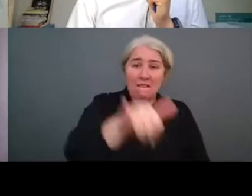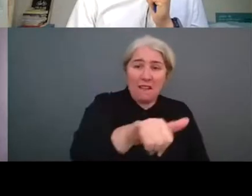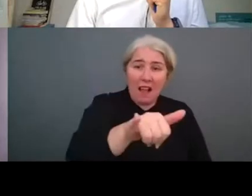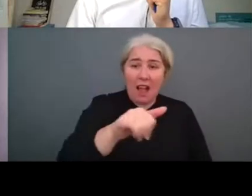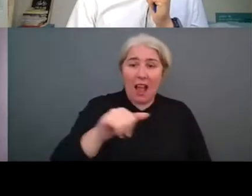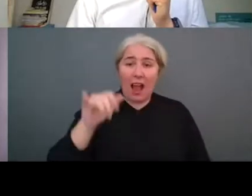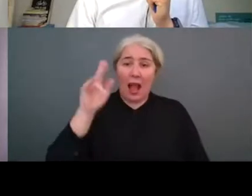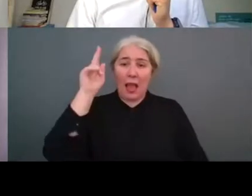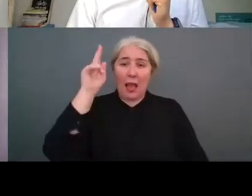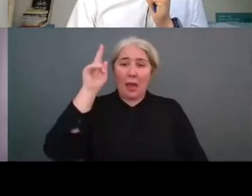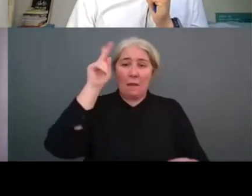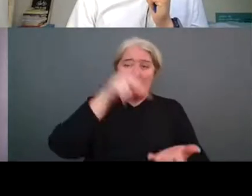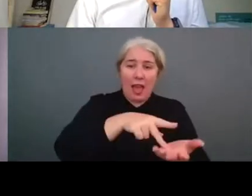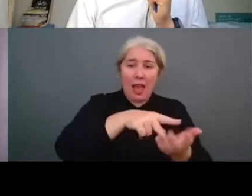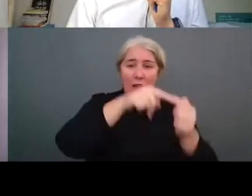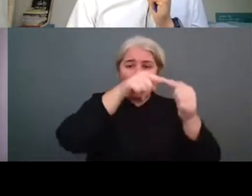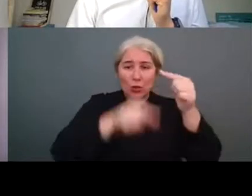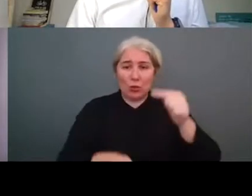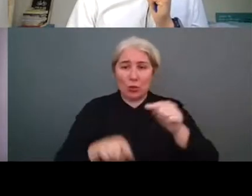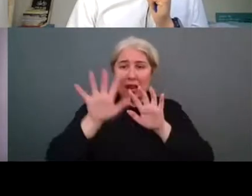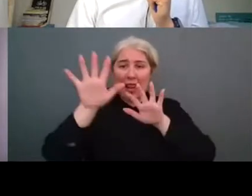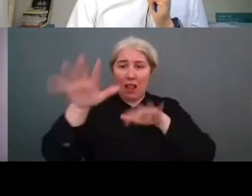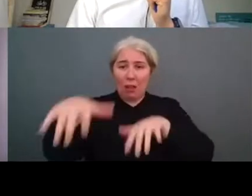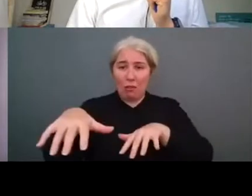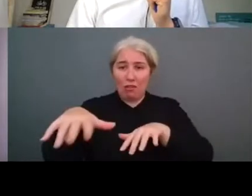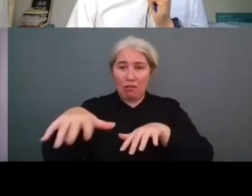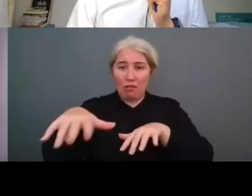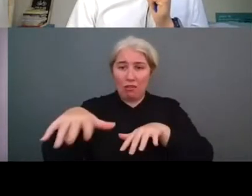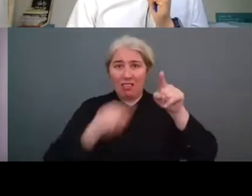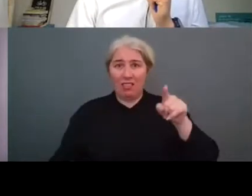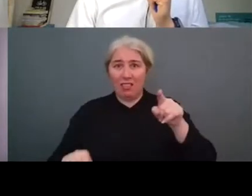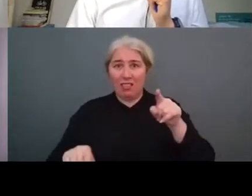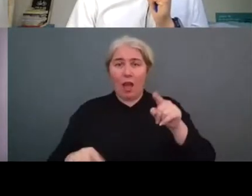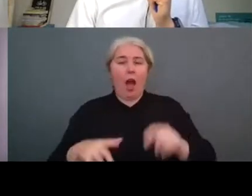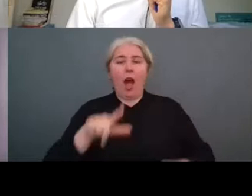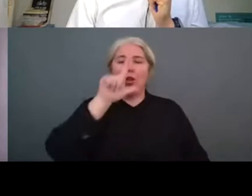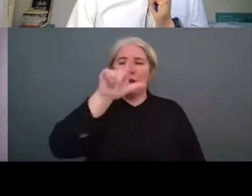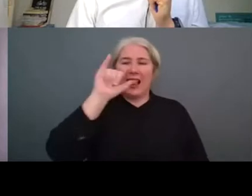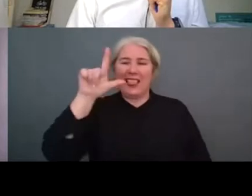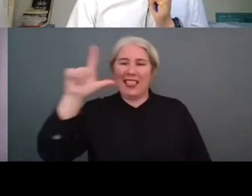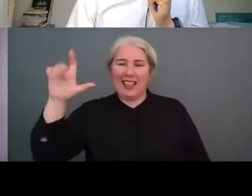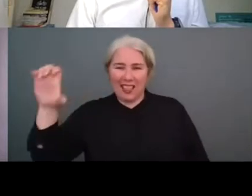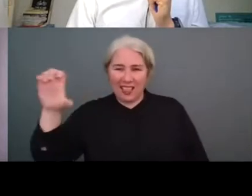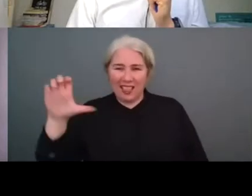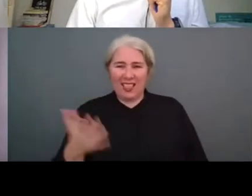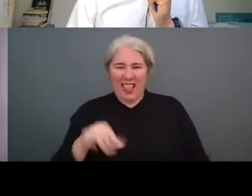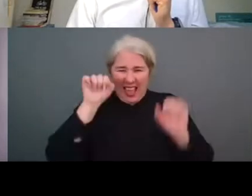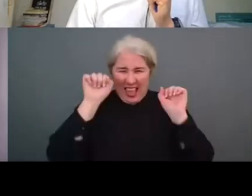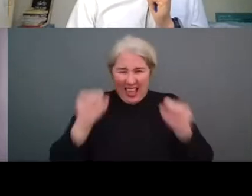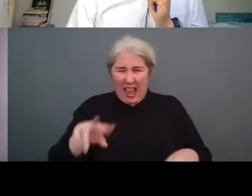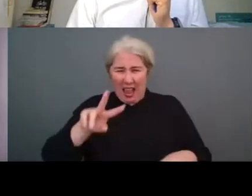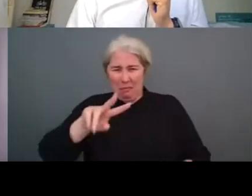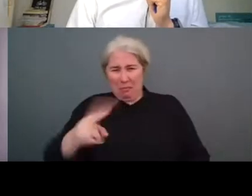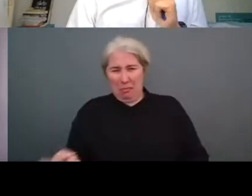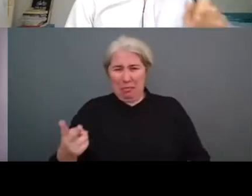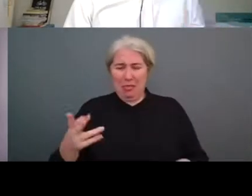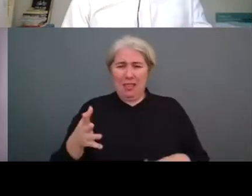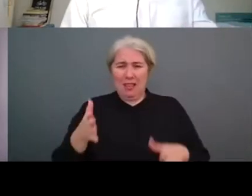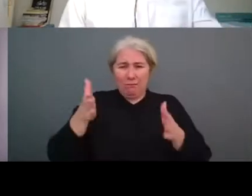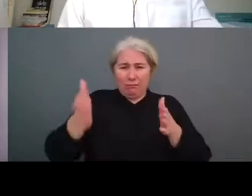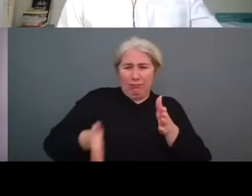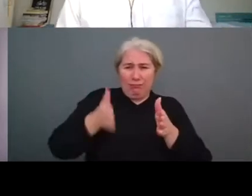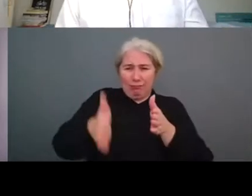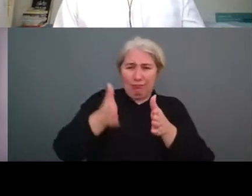i don't know if someone wants to go on with that well we haven't really as iucn i mean